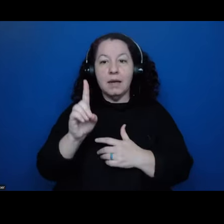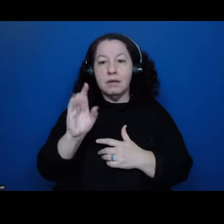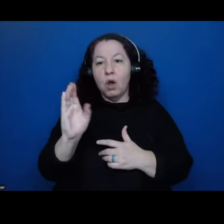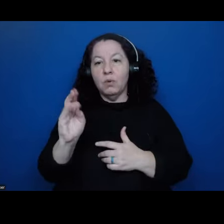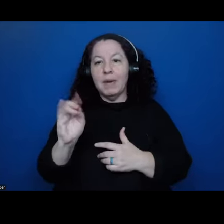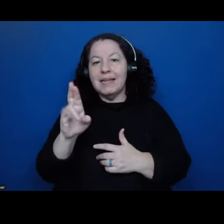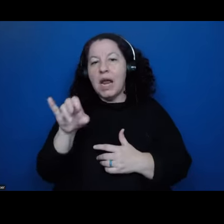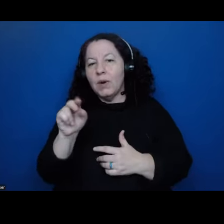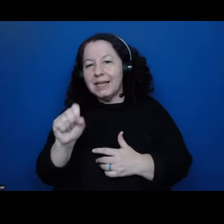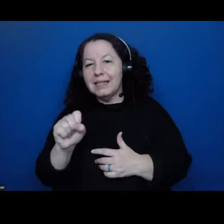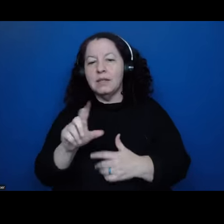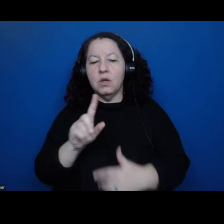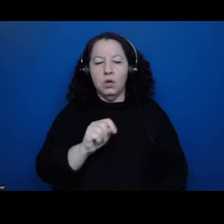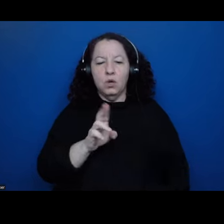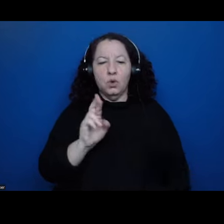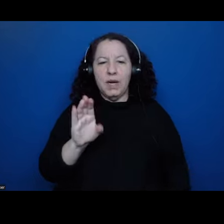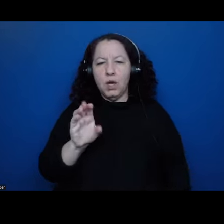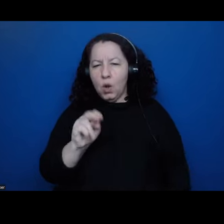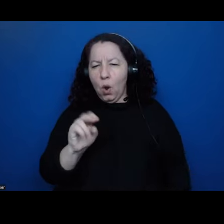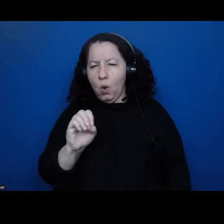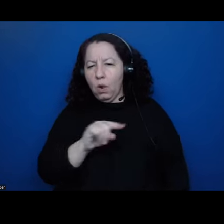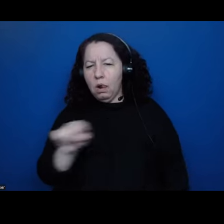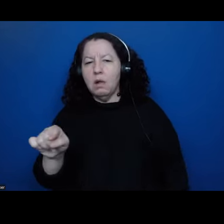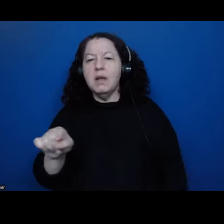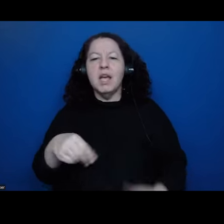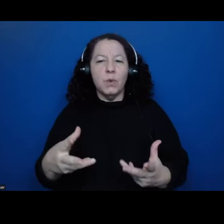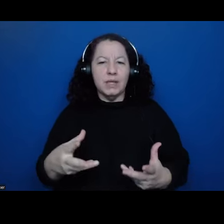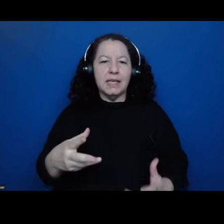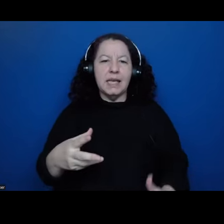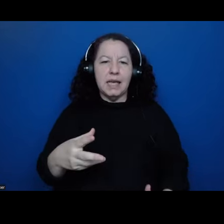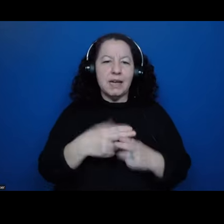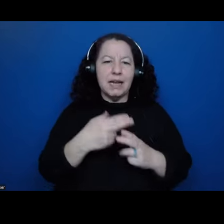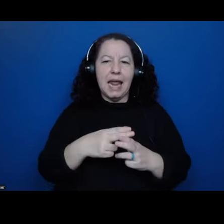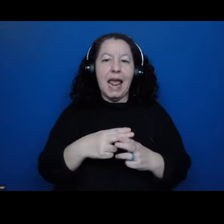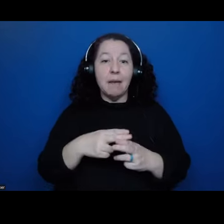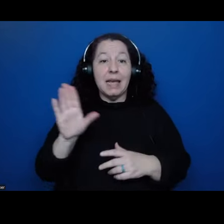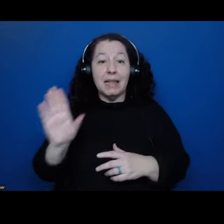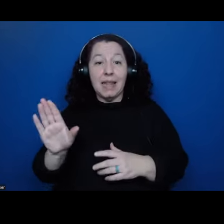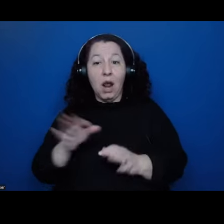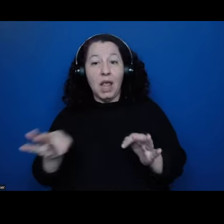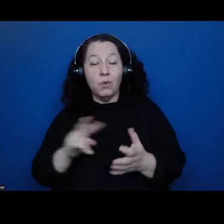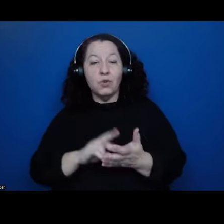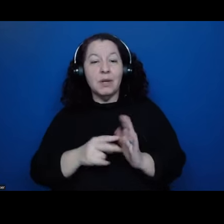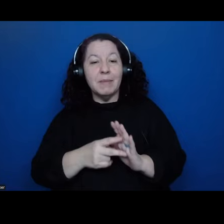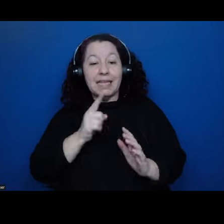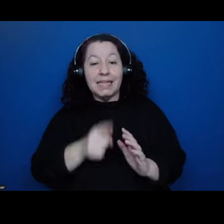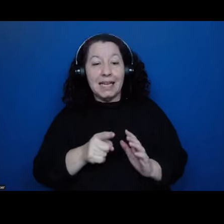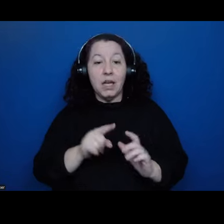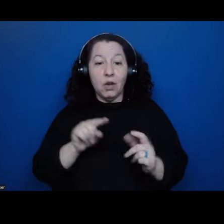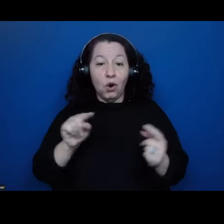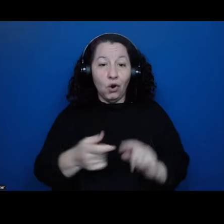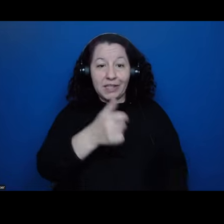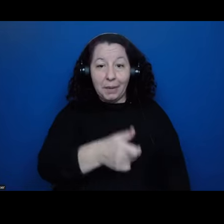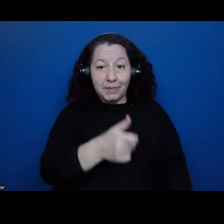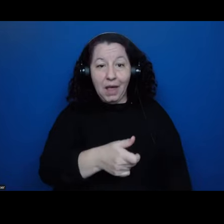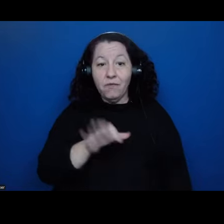who was given the name Motolinia in Nahuatl, which means he inflicts suffering on himself. He was a Franciscan, so he was walking